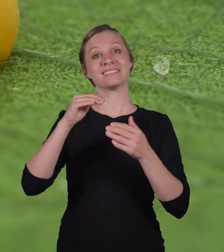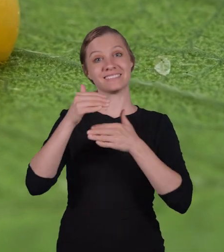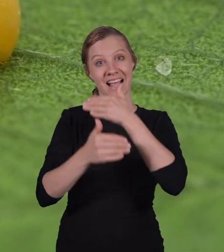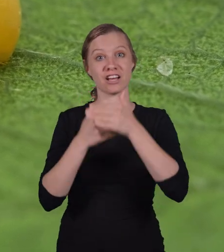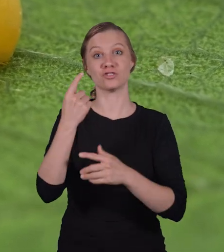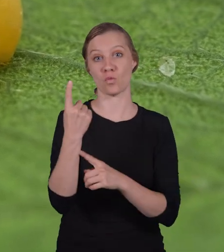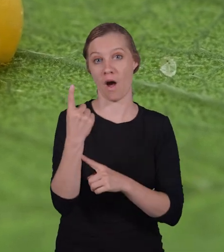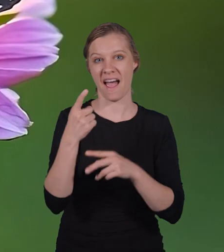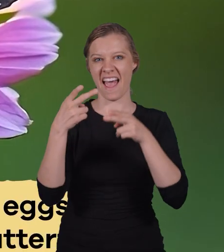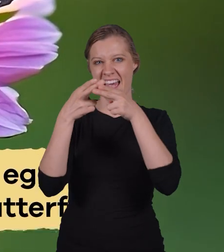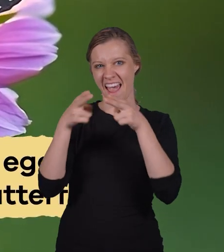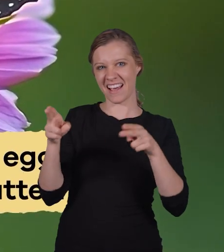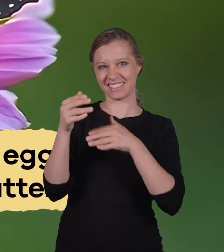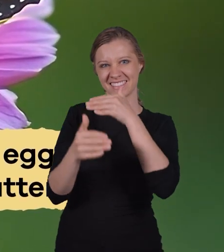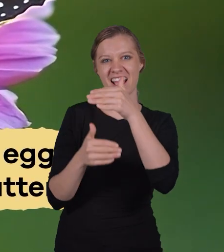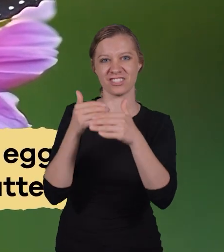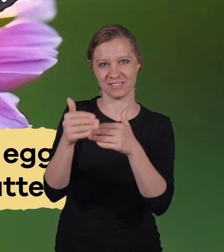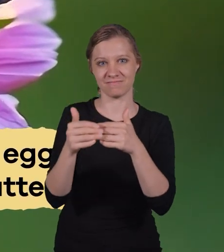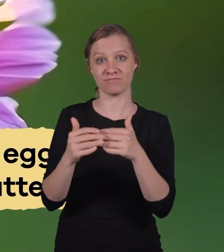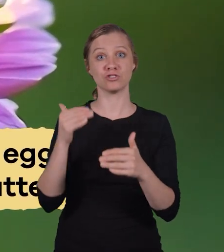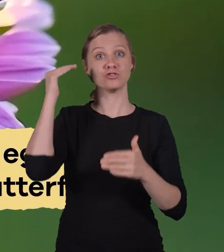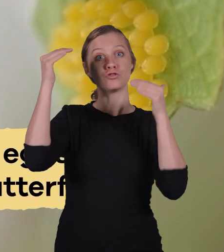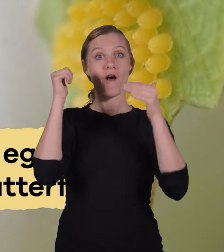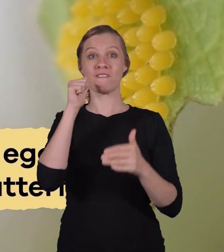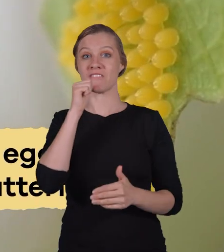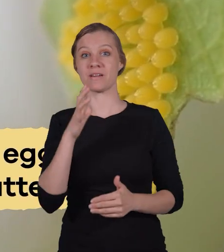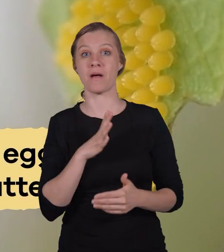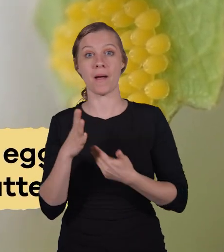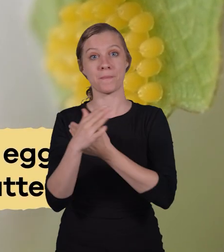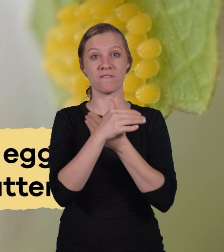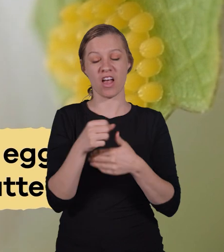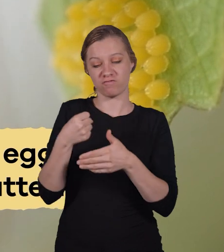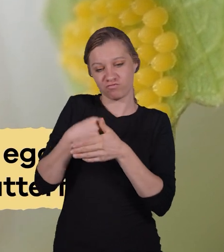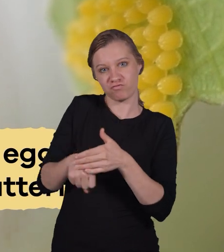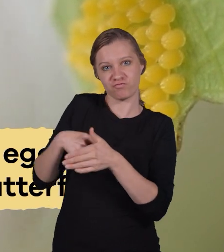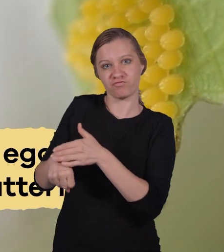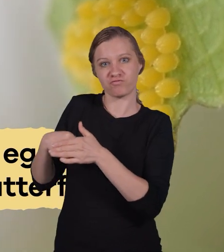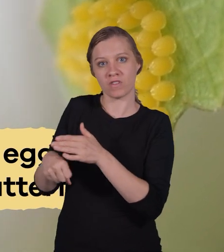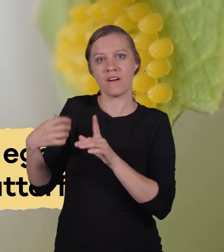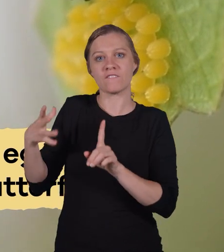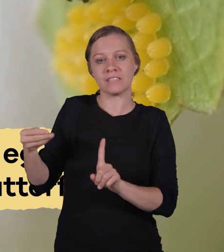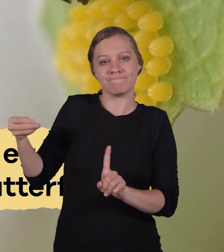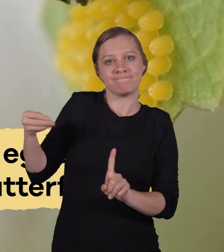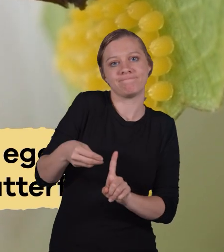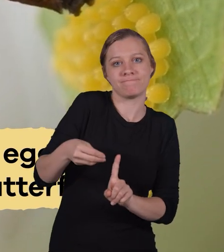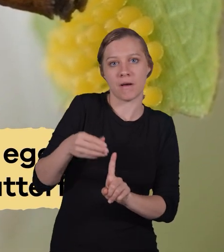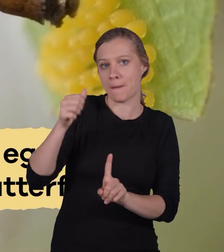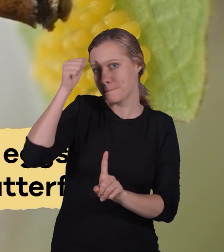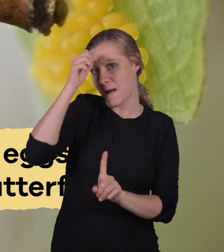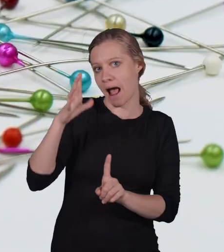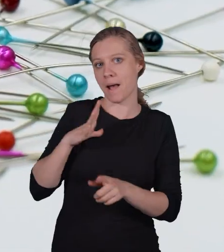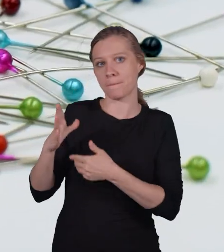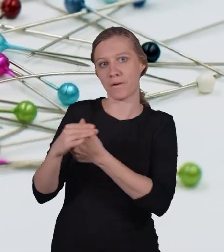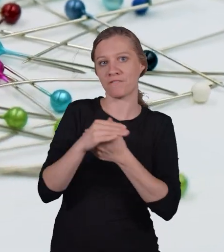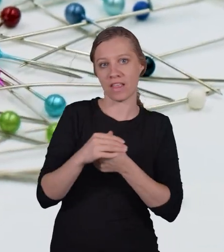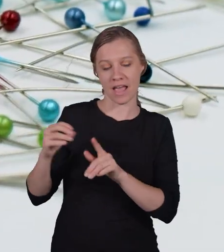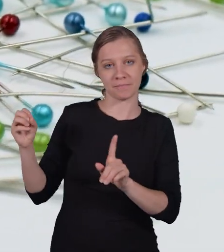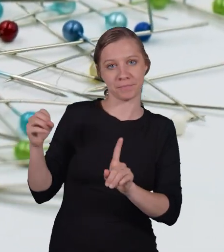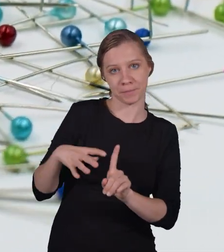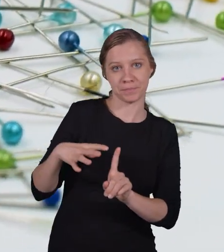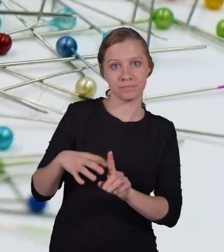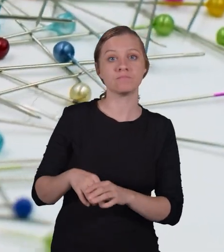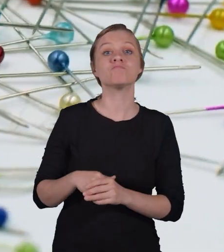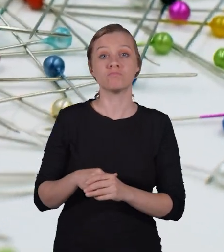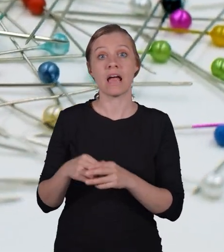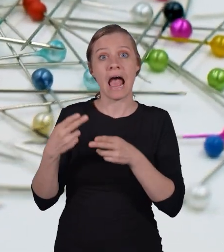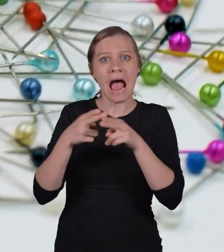the Egg Stage. An adult female butterfly lays eggs that were fertilized by a male butterfly. These eggs